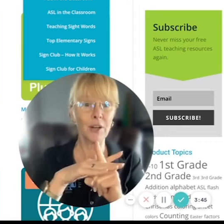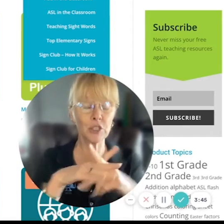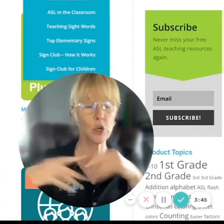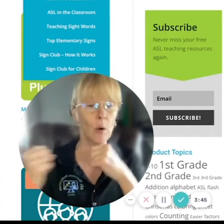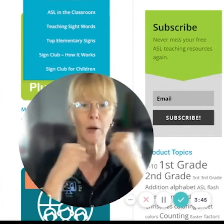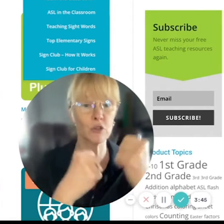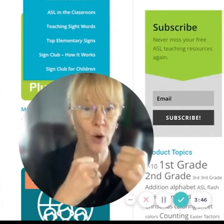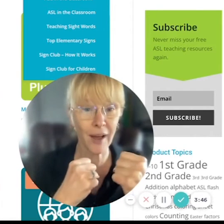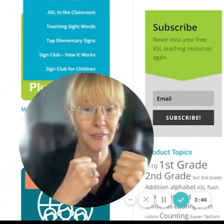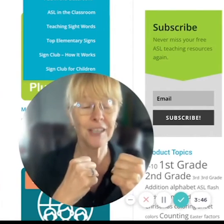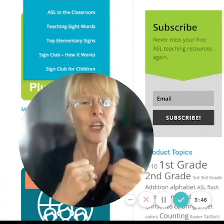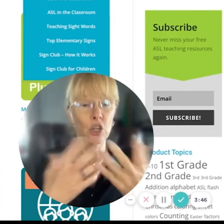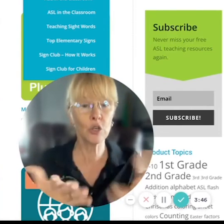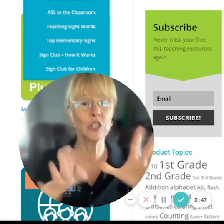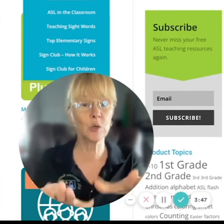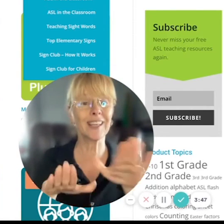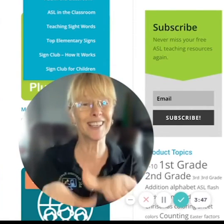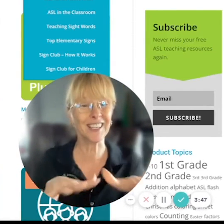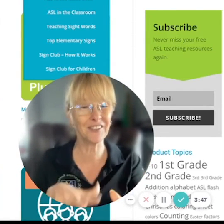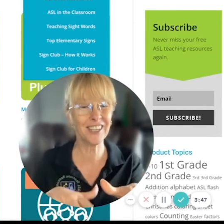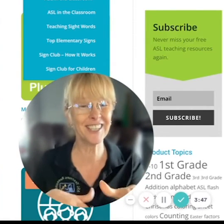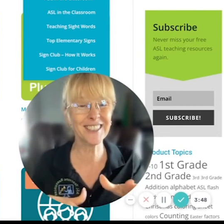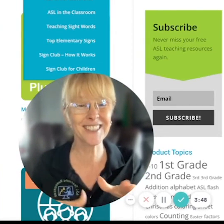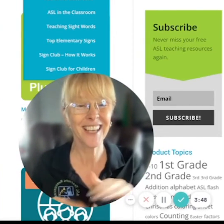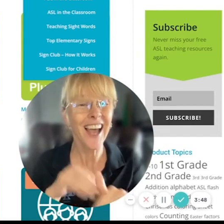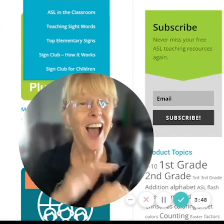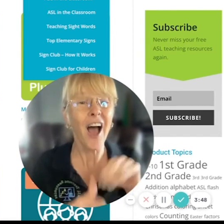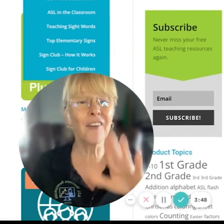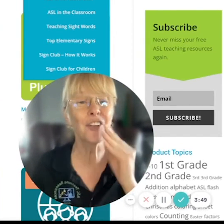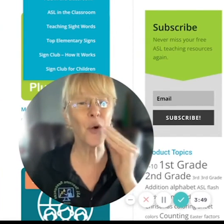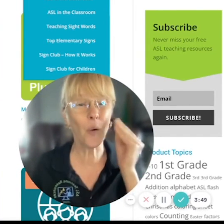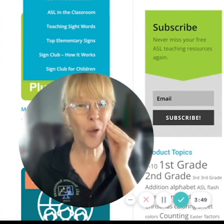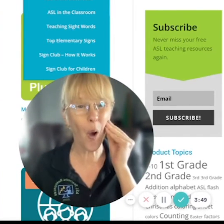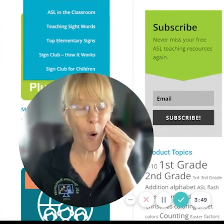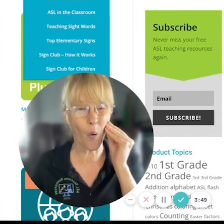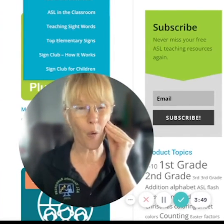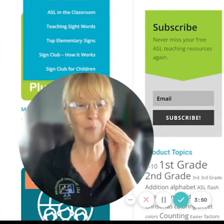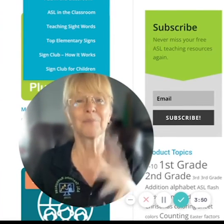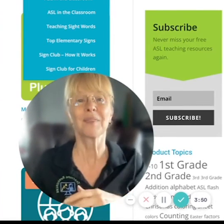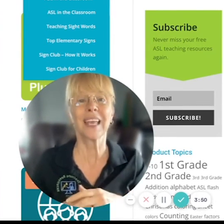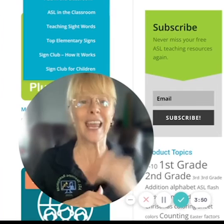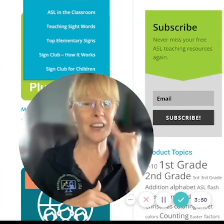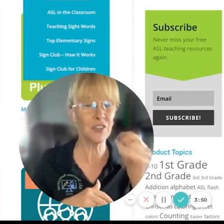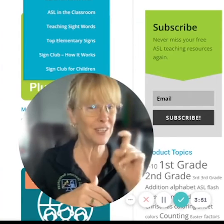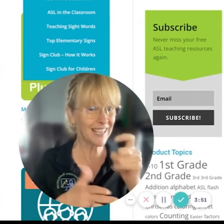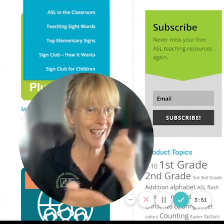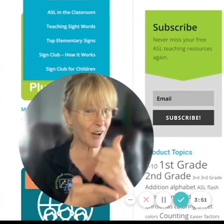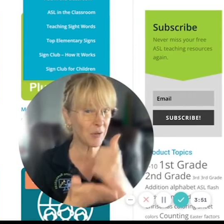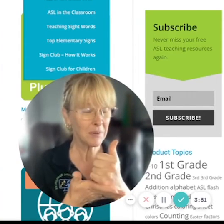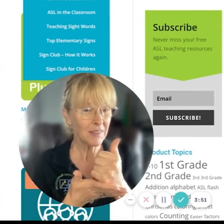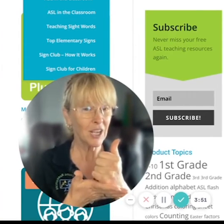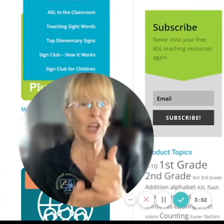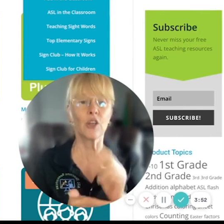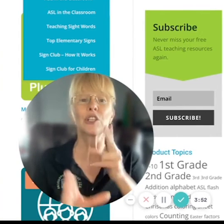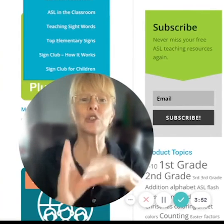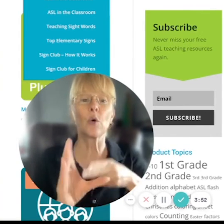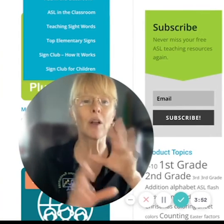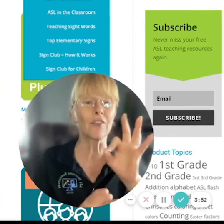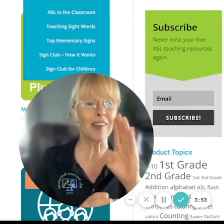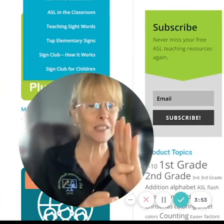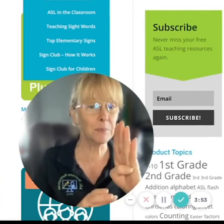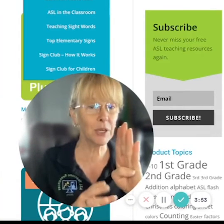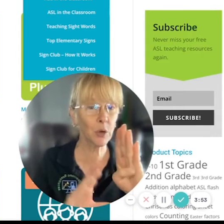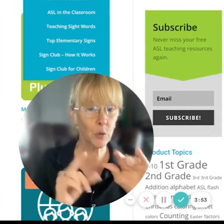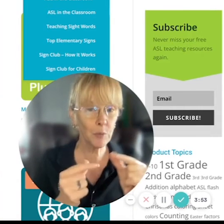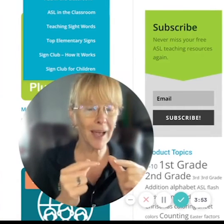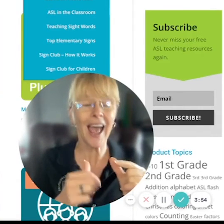not something you have to show up or drive you can do it at the convenience of your own home and if you need help you can join